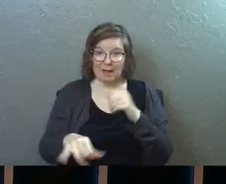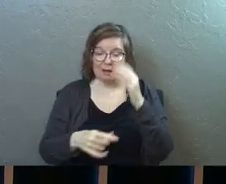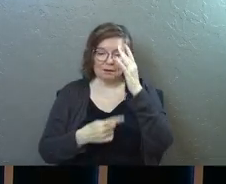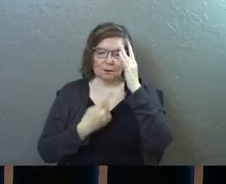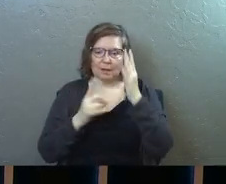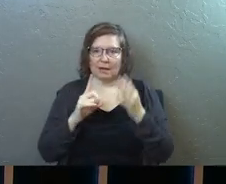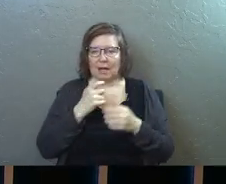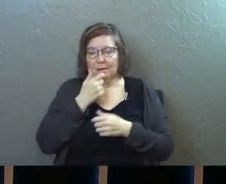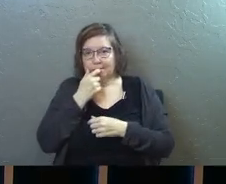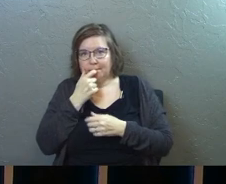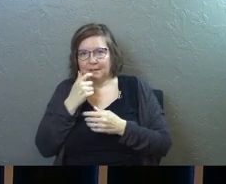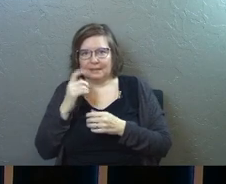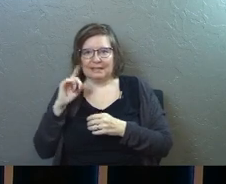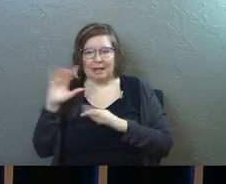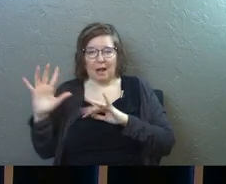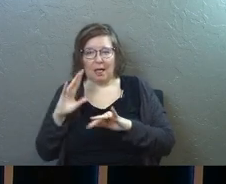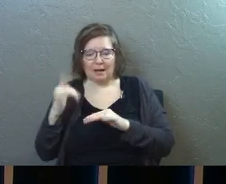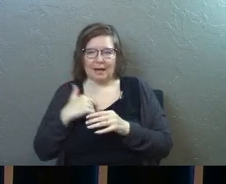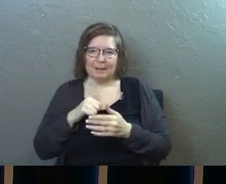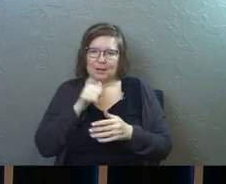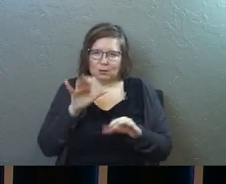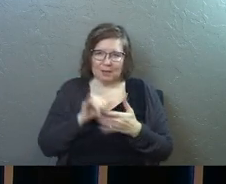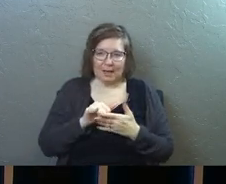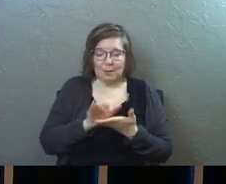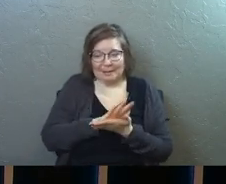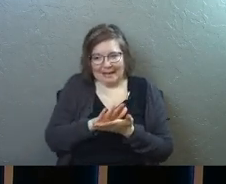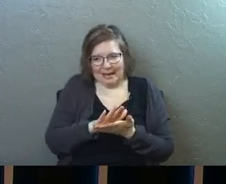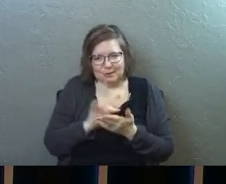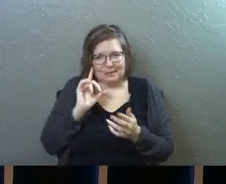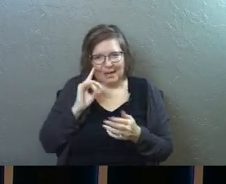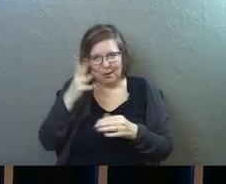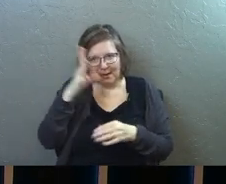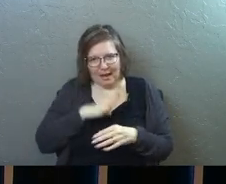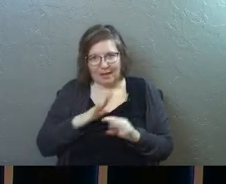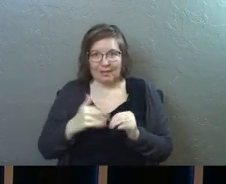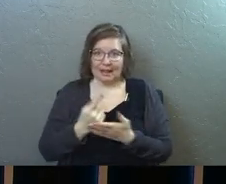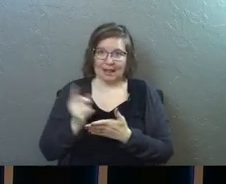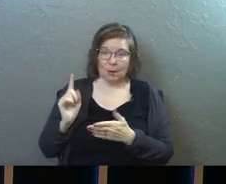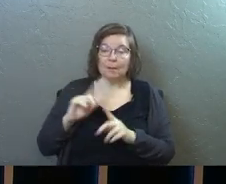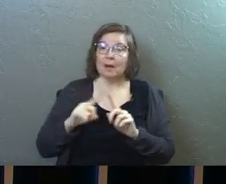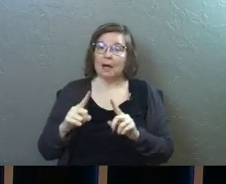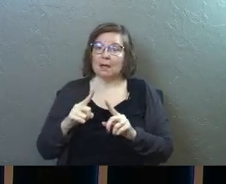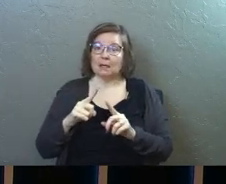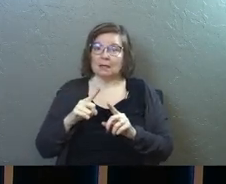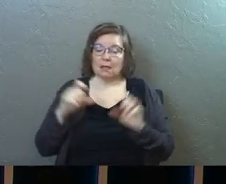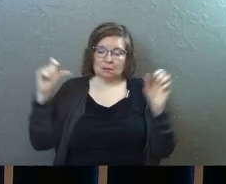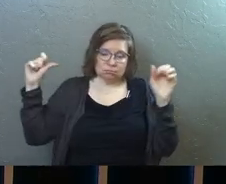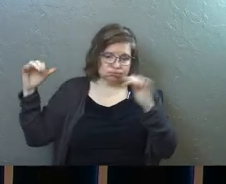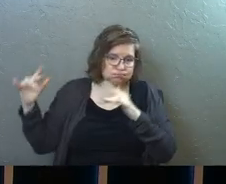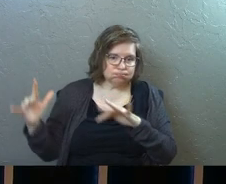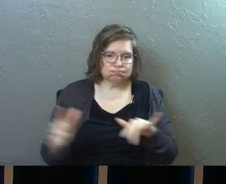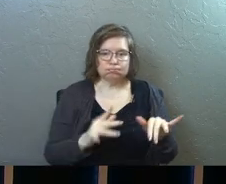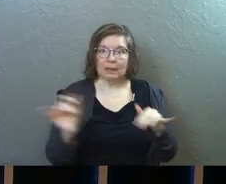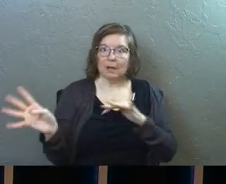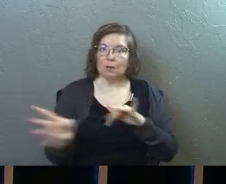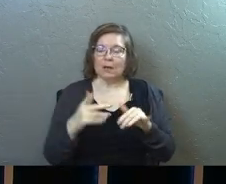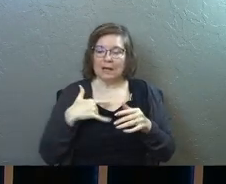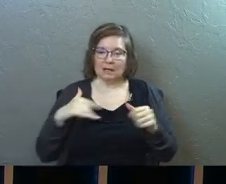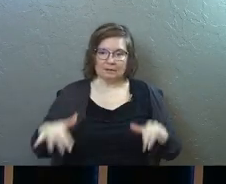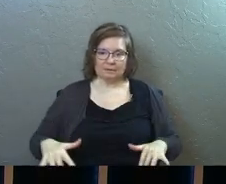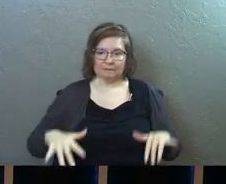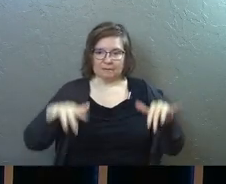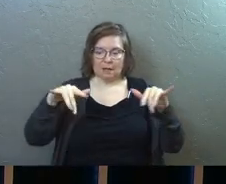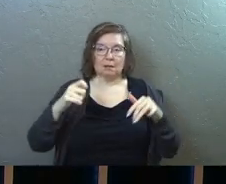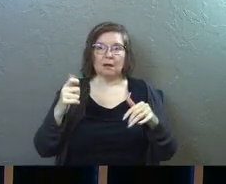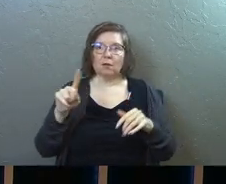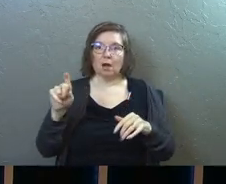week, I made the sound effect. I'm not doing it this week because I want to be kinder to the sound guy than I was last week. But he whooshes in. And when he does, he fills up.